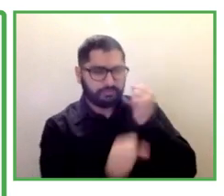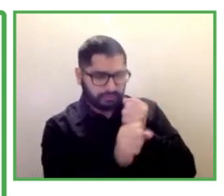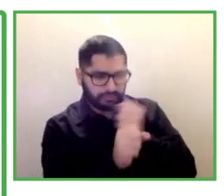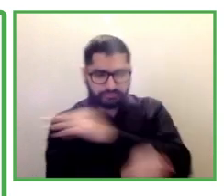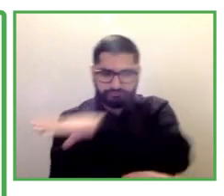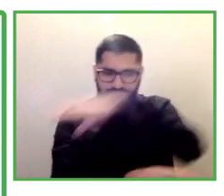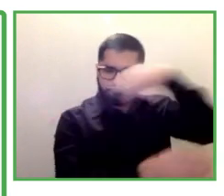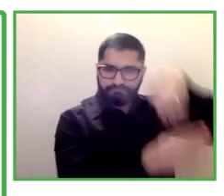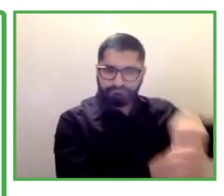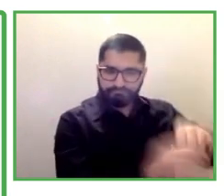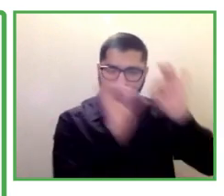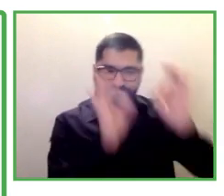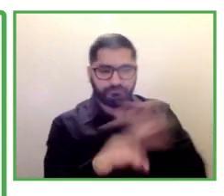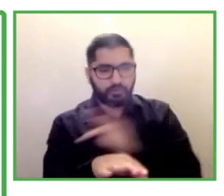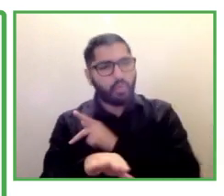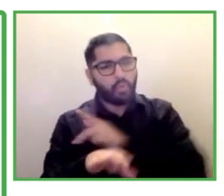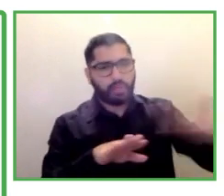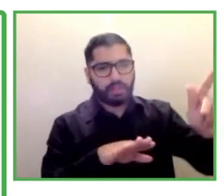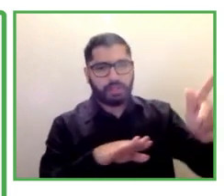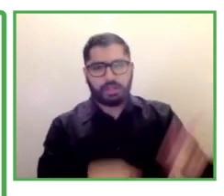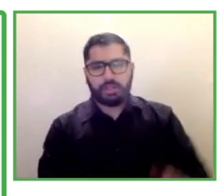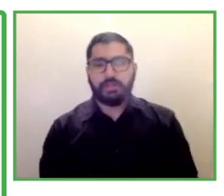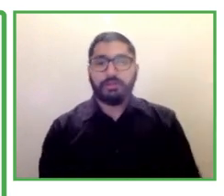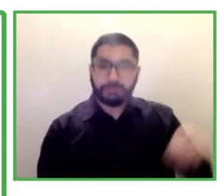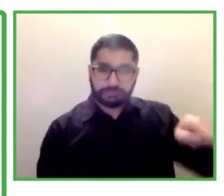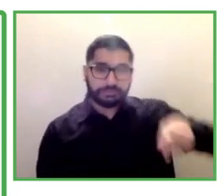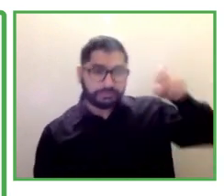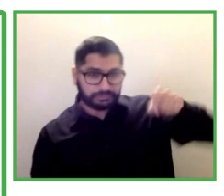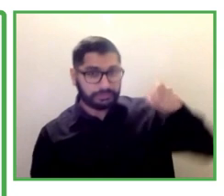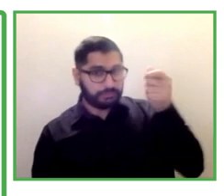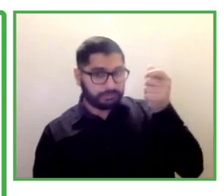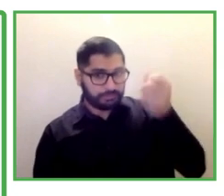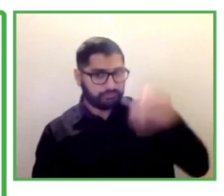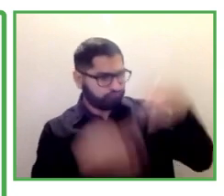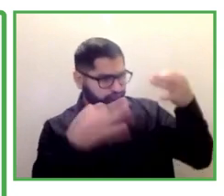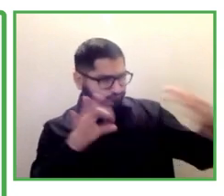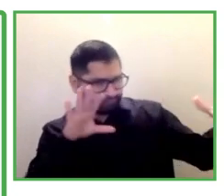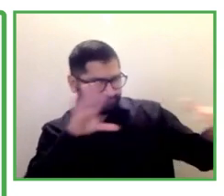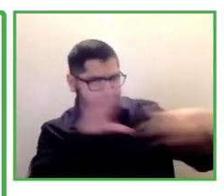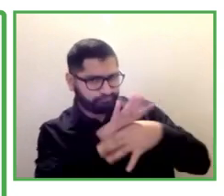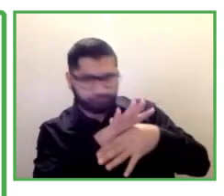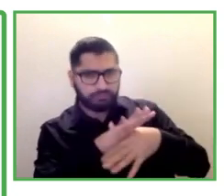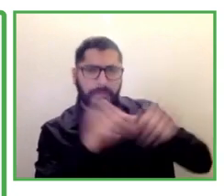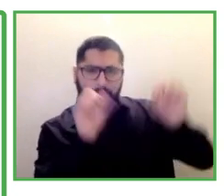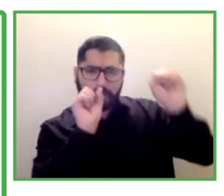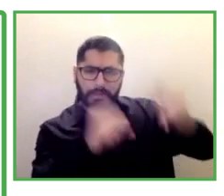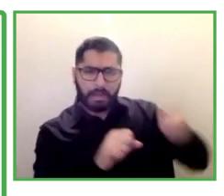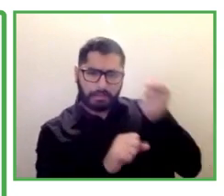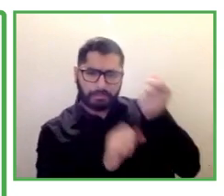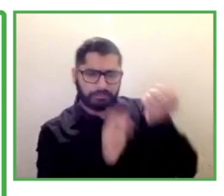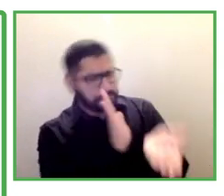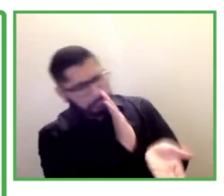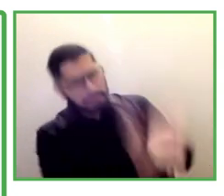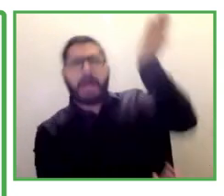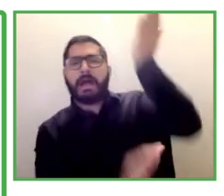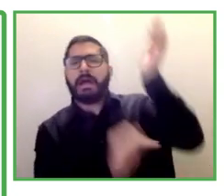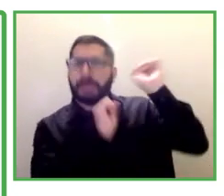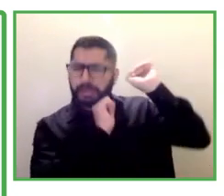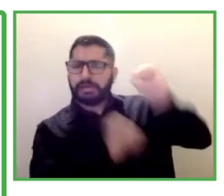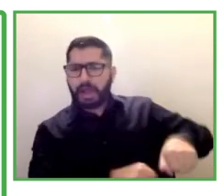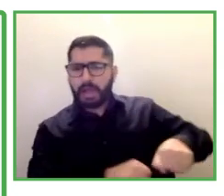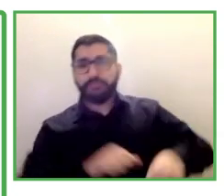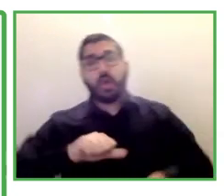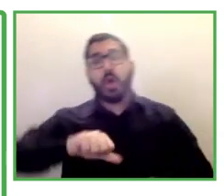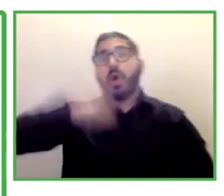program is unique is that all interns are actually employed directly by the host organization not by a and d and they're paid a fair